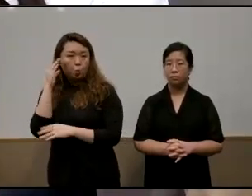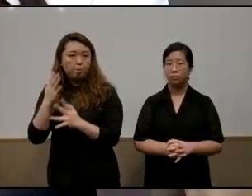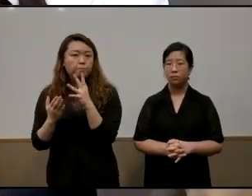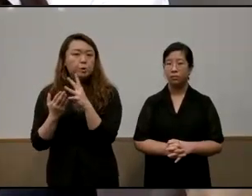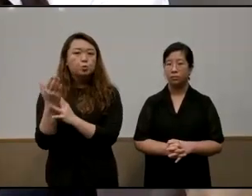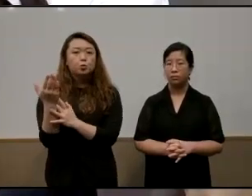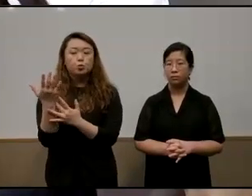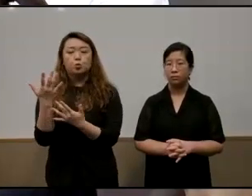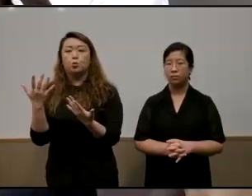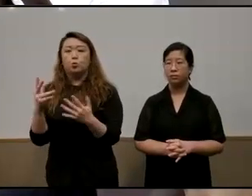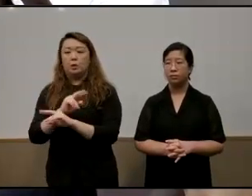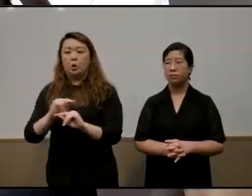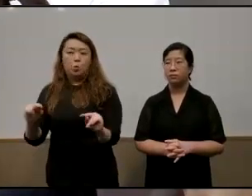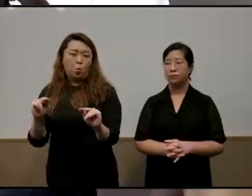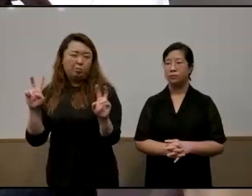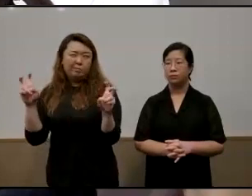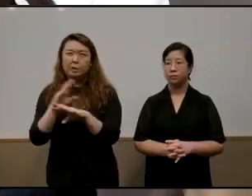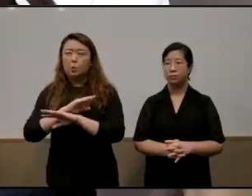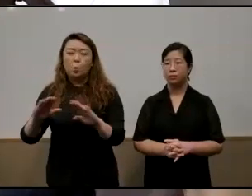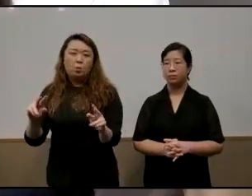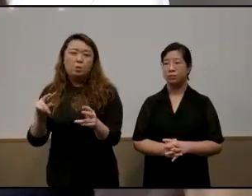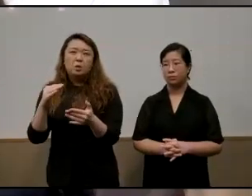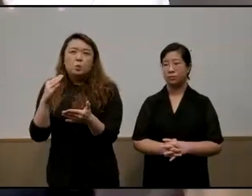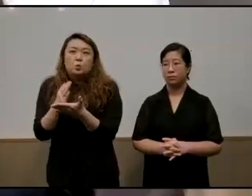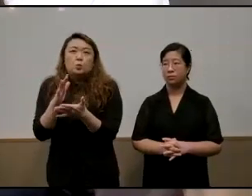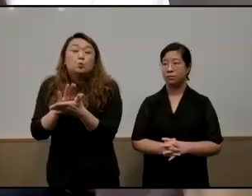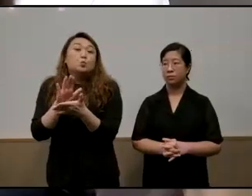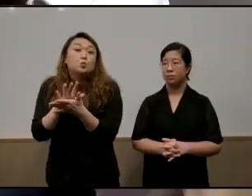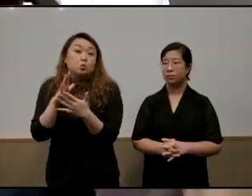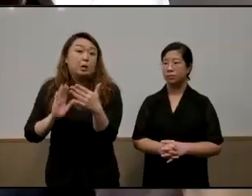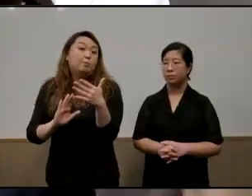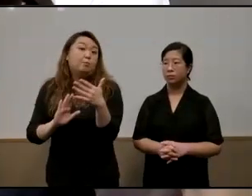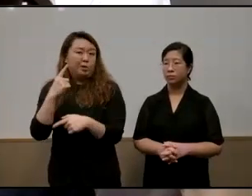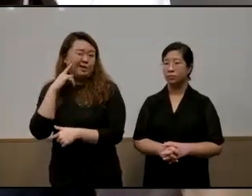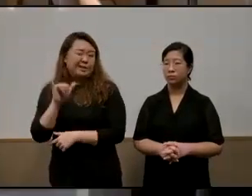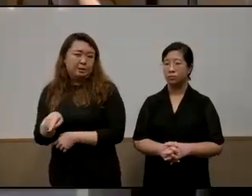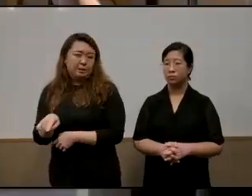the non-school approach of education i think that